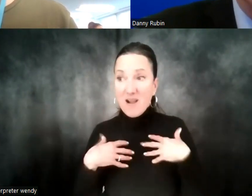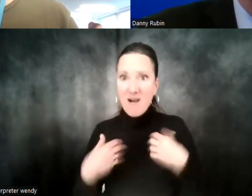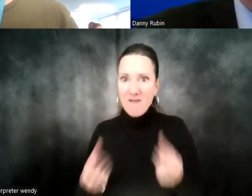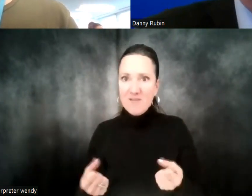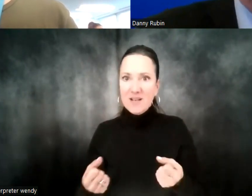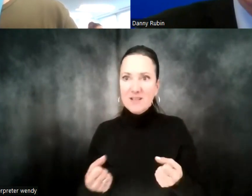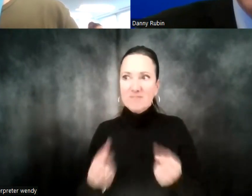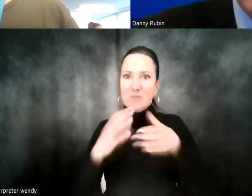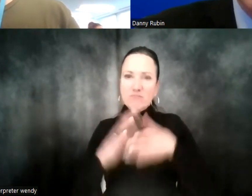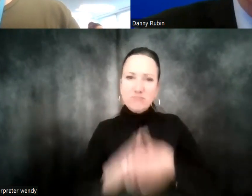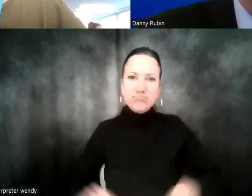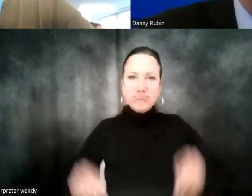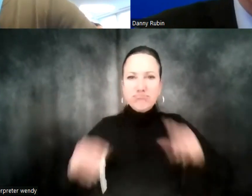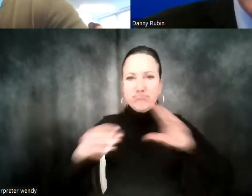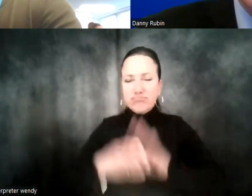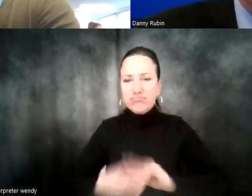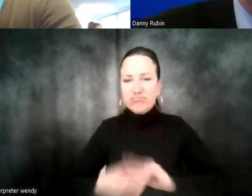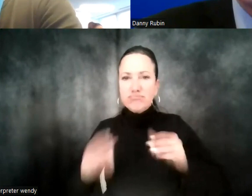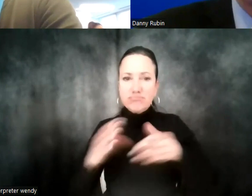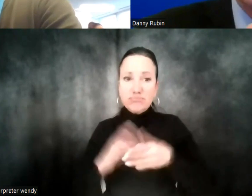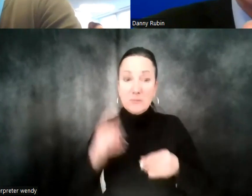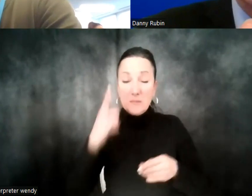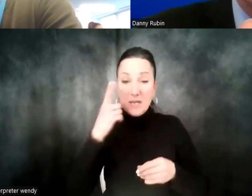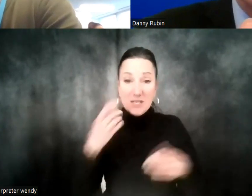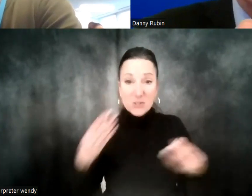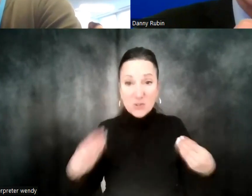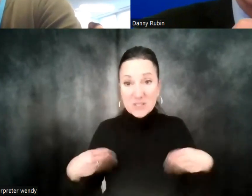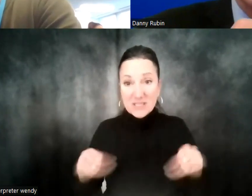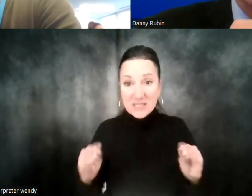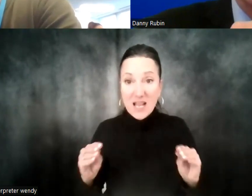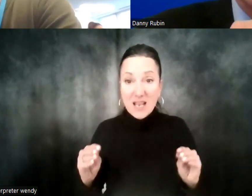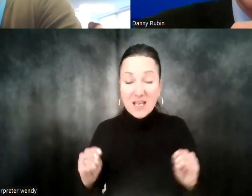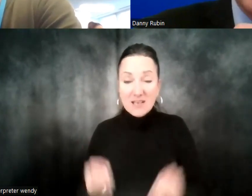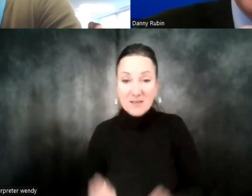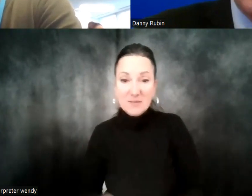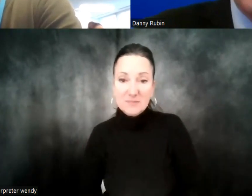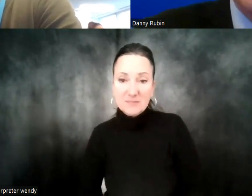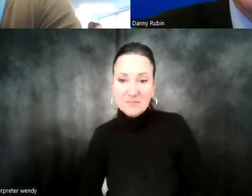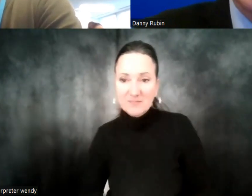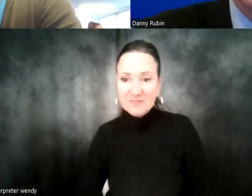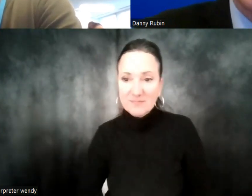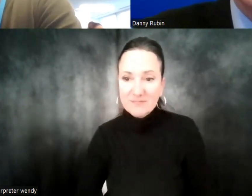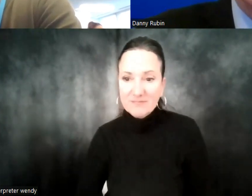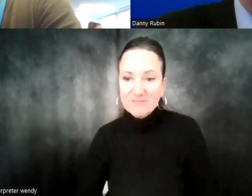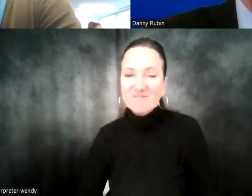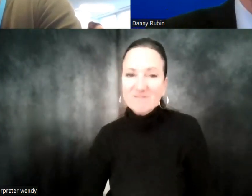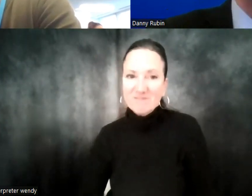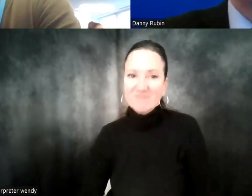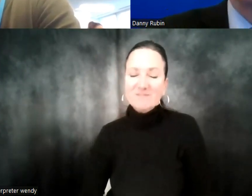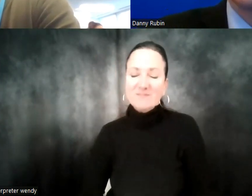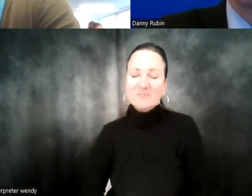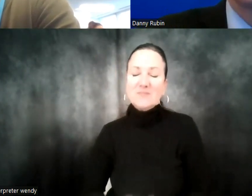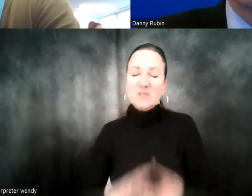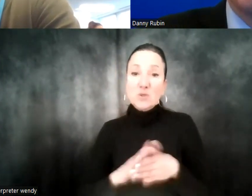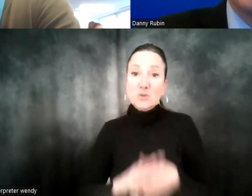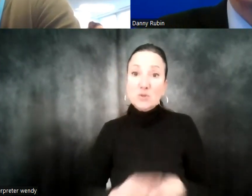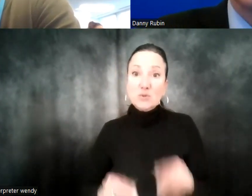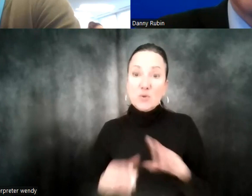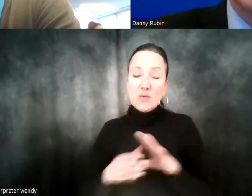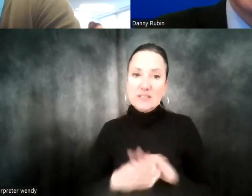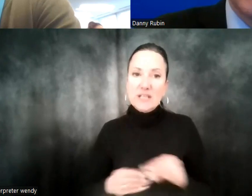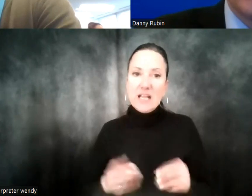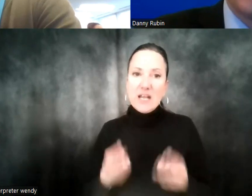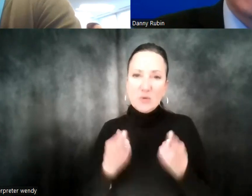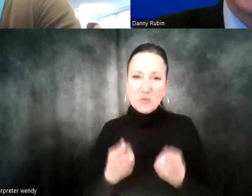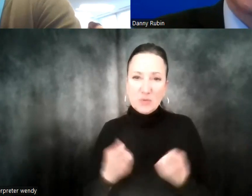story and sell something. We talk a lot about storytelling in our resources to prove a